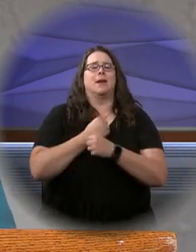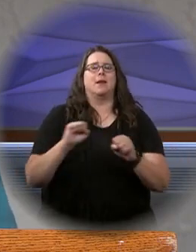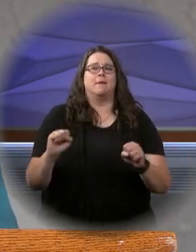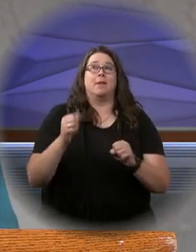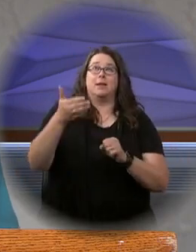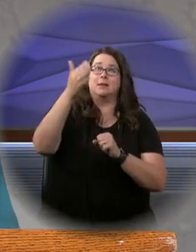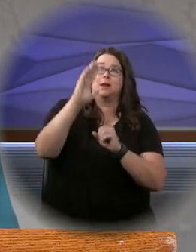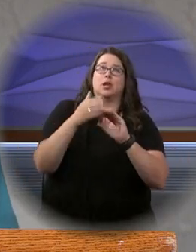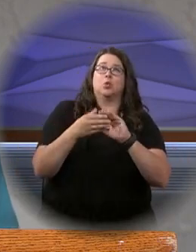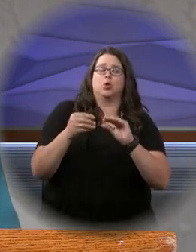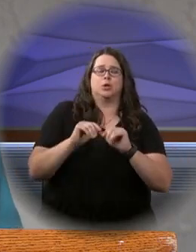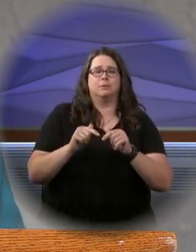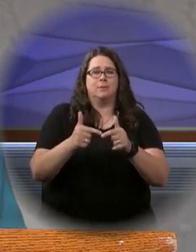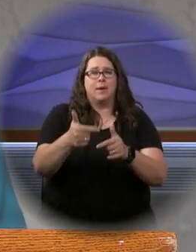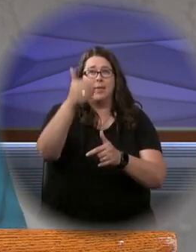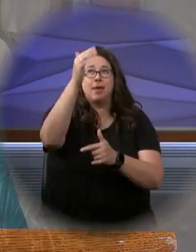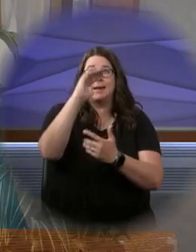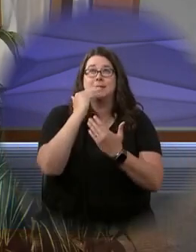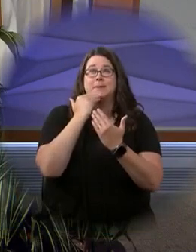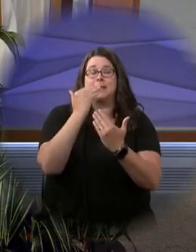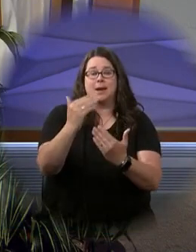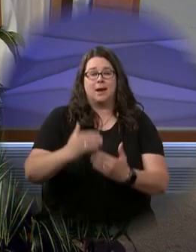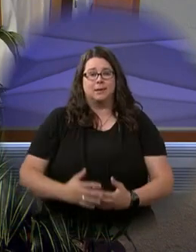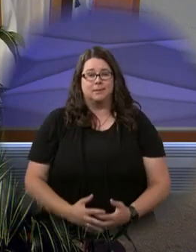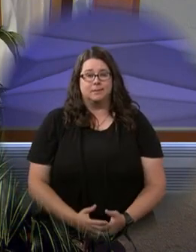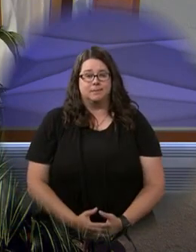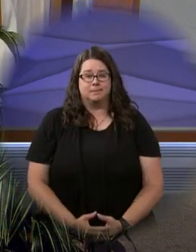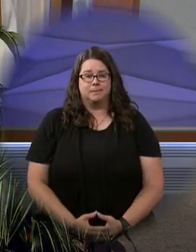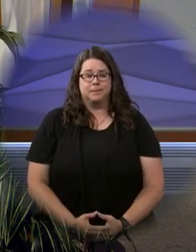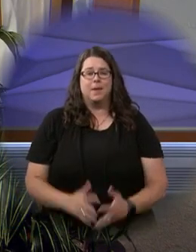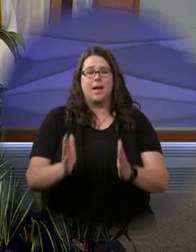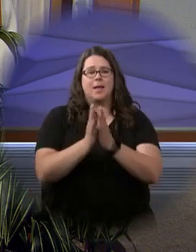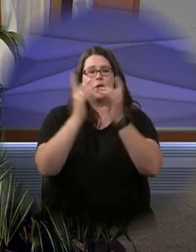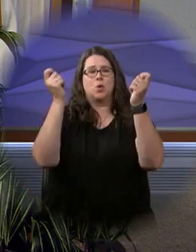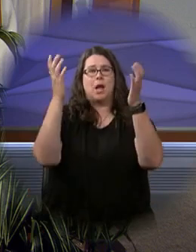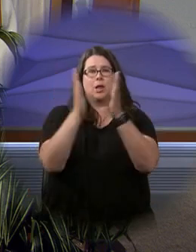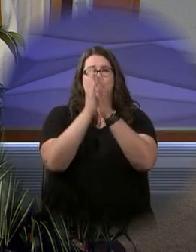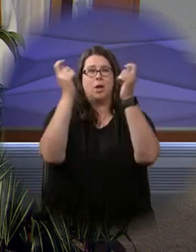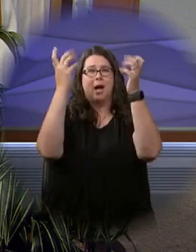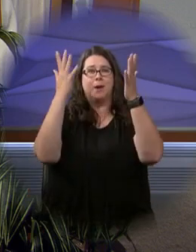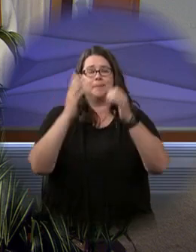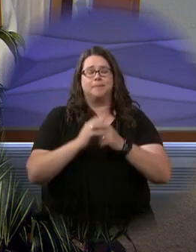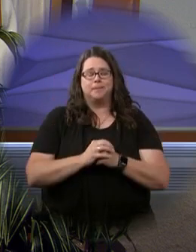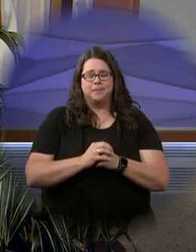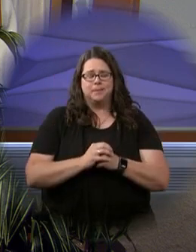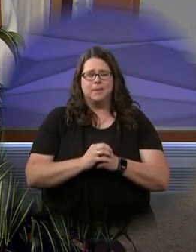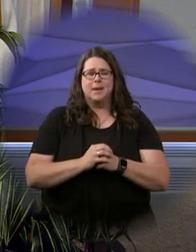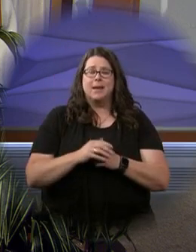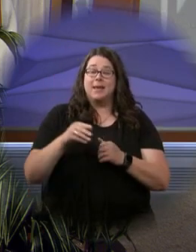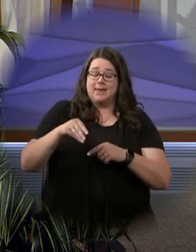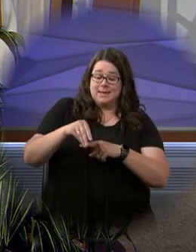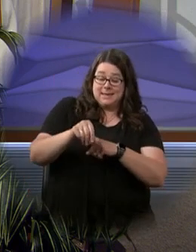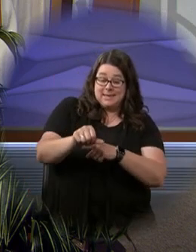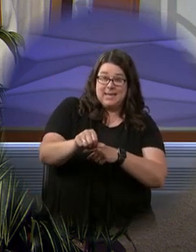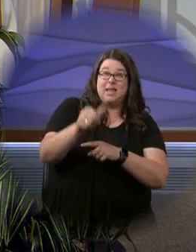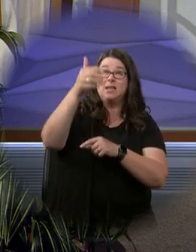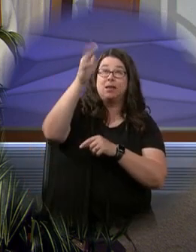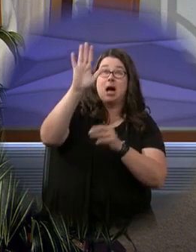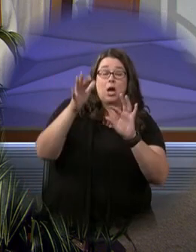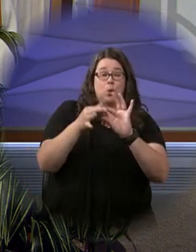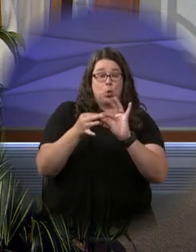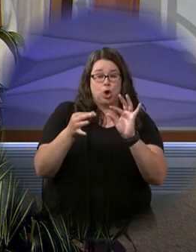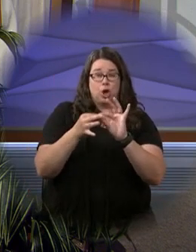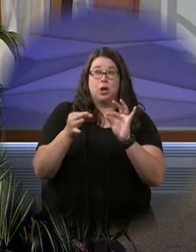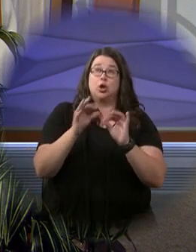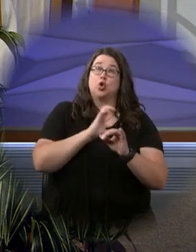The word of the Lord. The word be to God. Alleluia. Alleluia. The seed is the word of God.